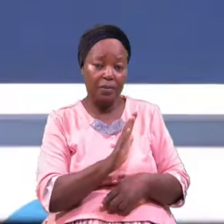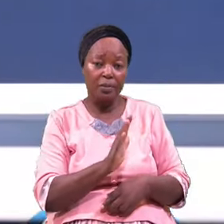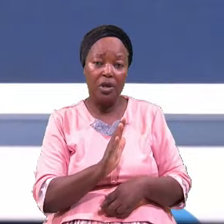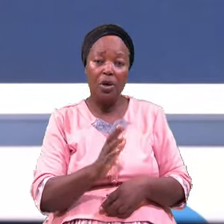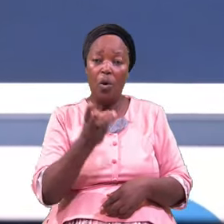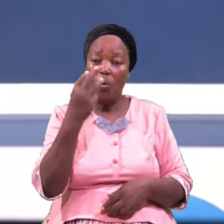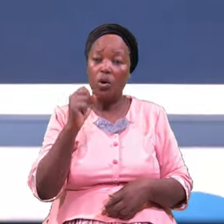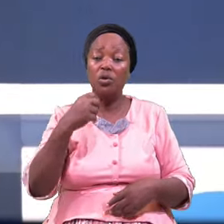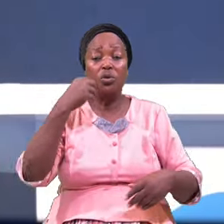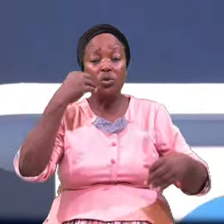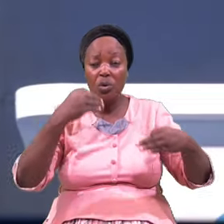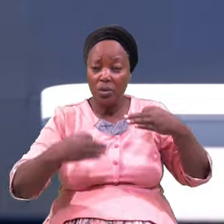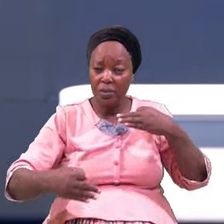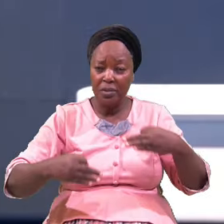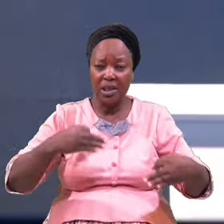Judgment